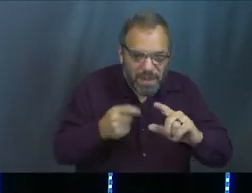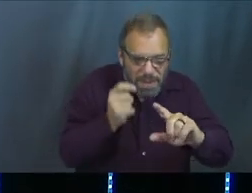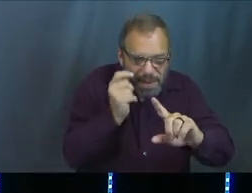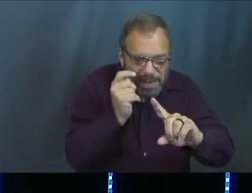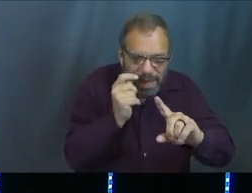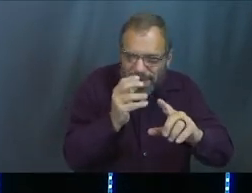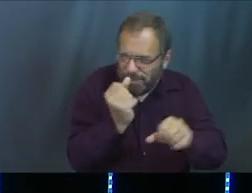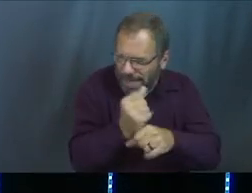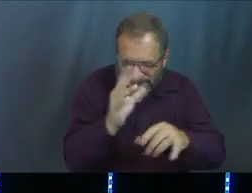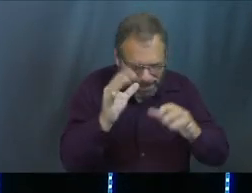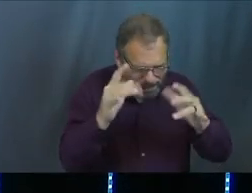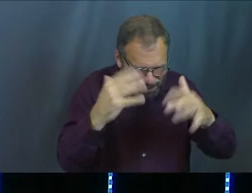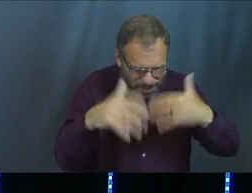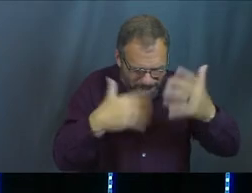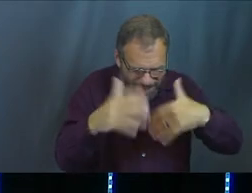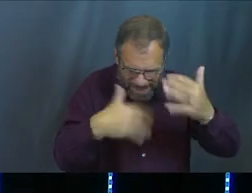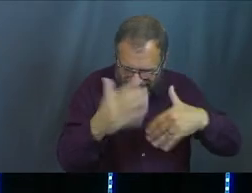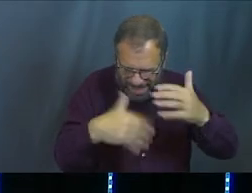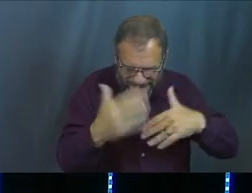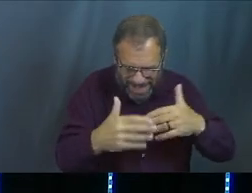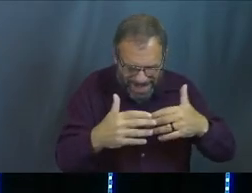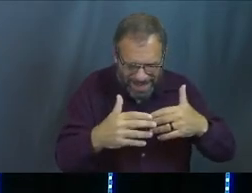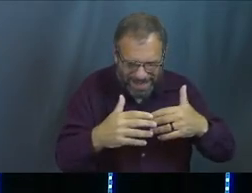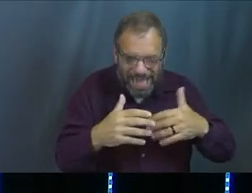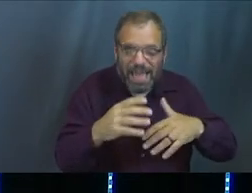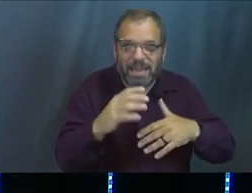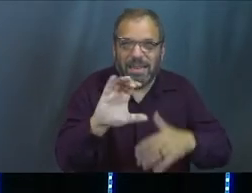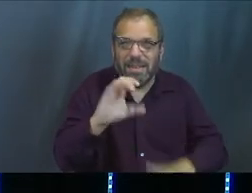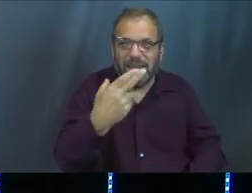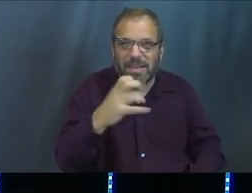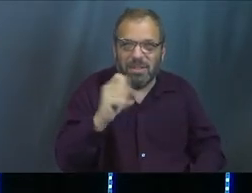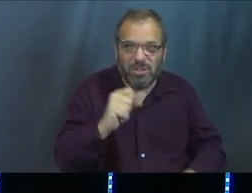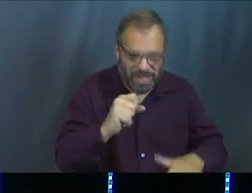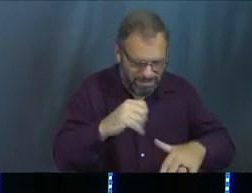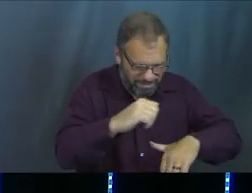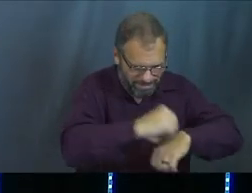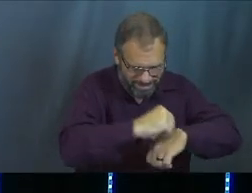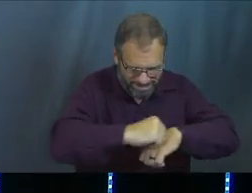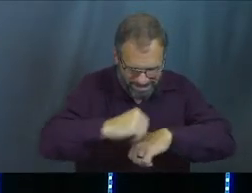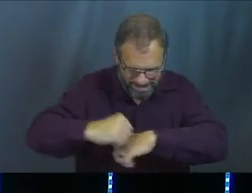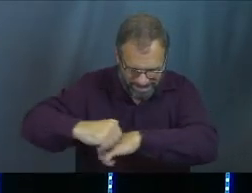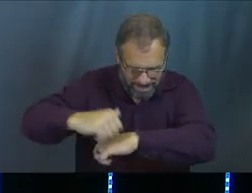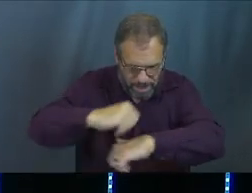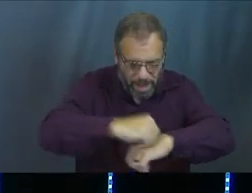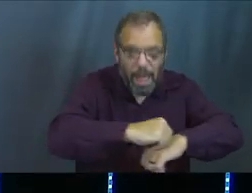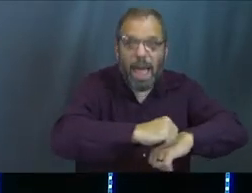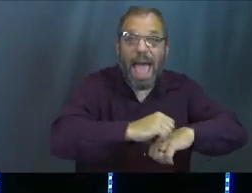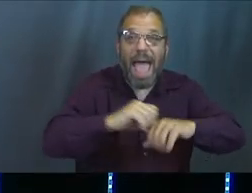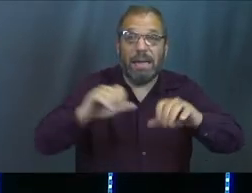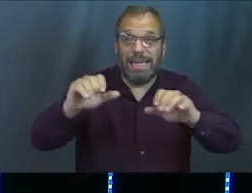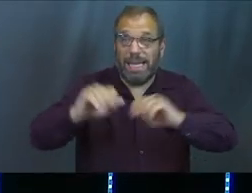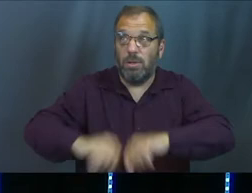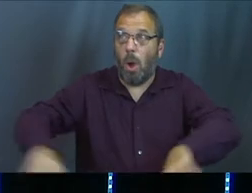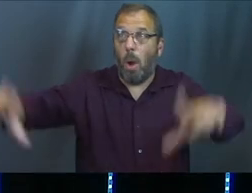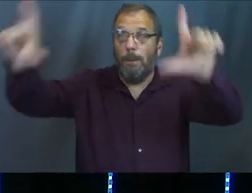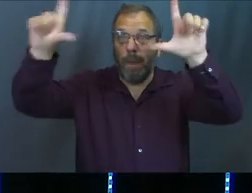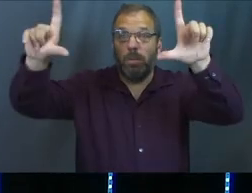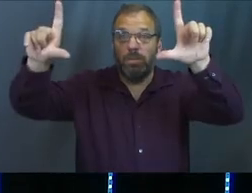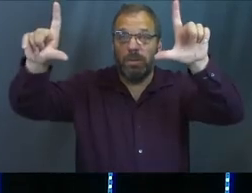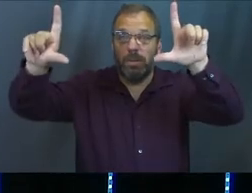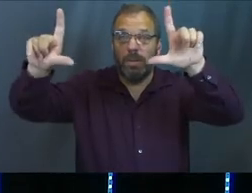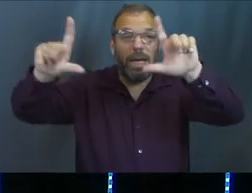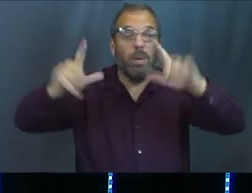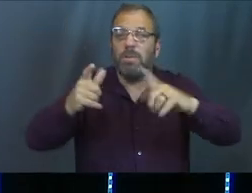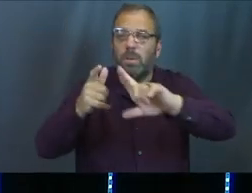using to make like a, somebody reminded me, it's like a little chess set and like all these other rocks, like these things and behind this poster in his room, he had hit breaking